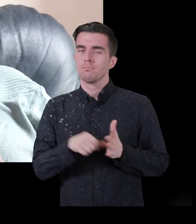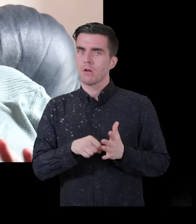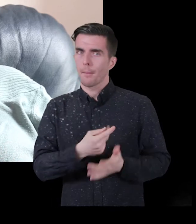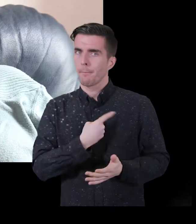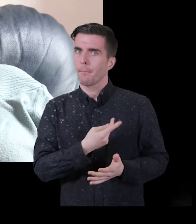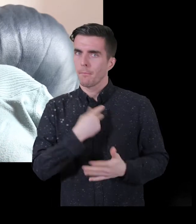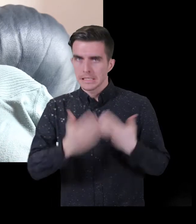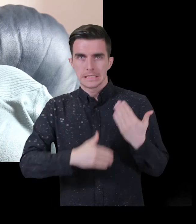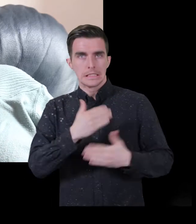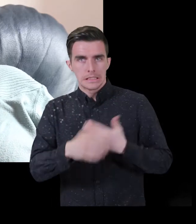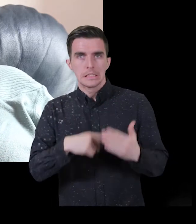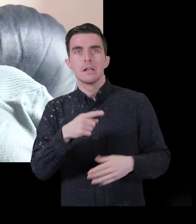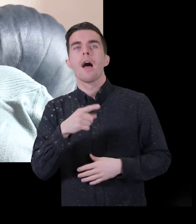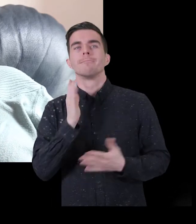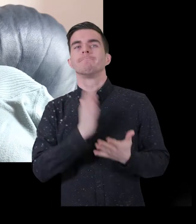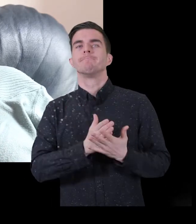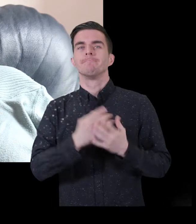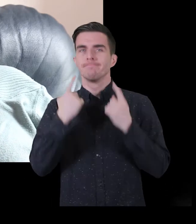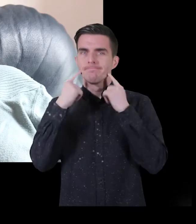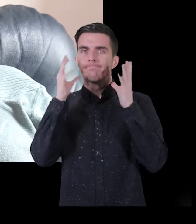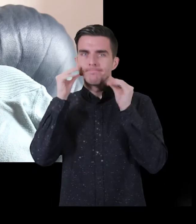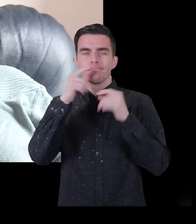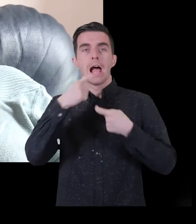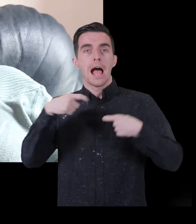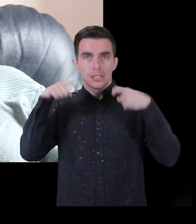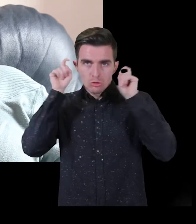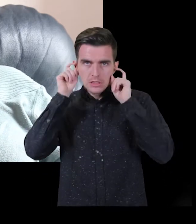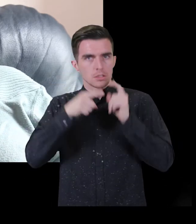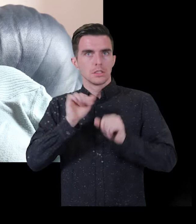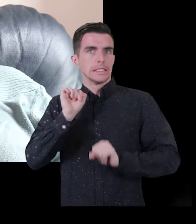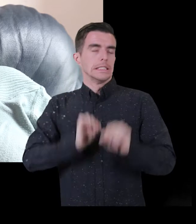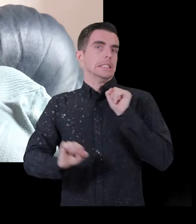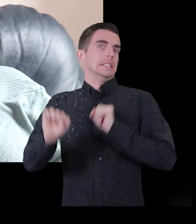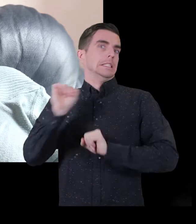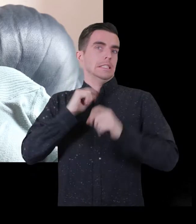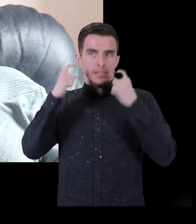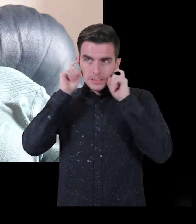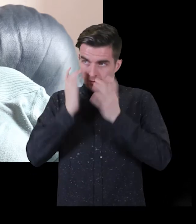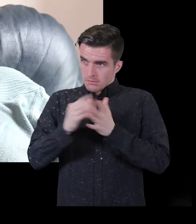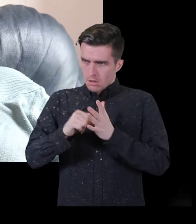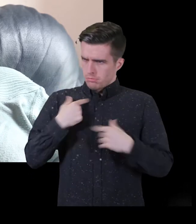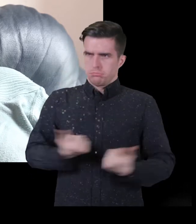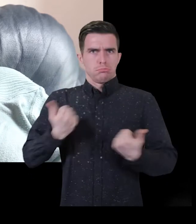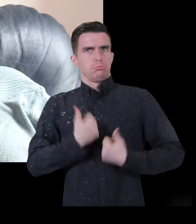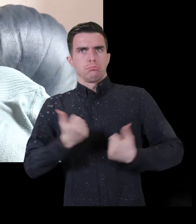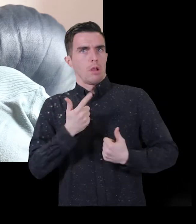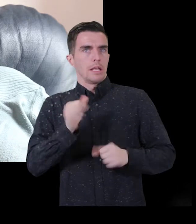at each other. So it was becoming a problem. And then he was diagnosed with the hearing loss and